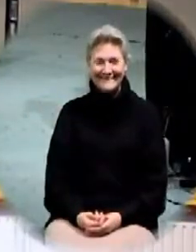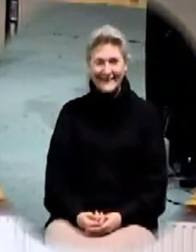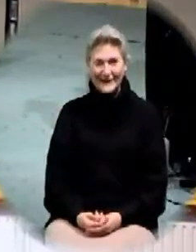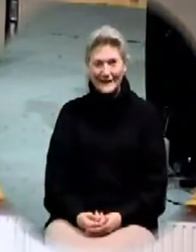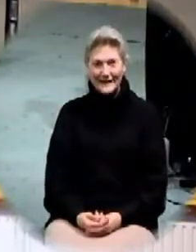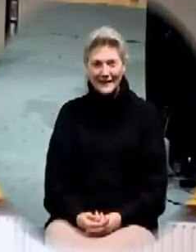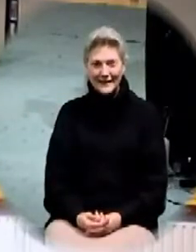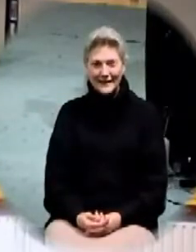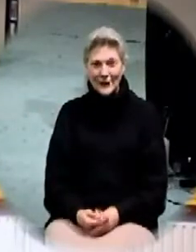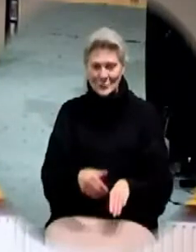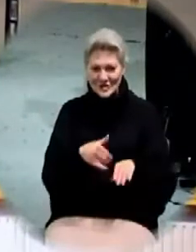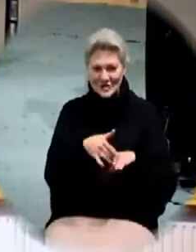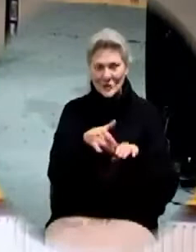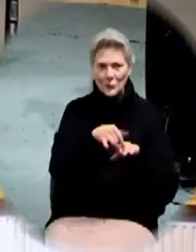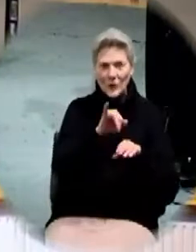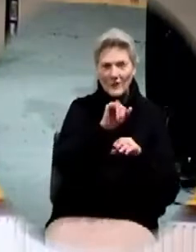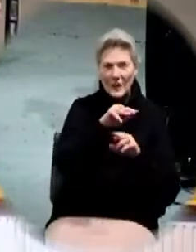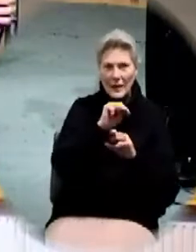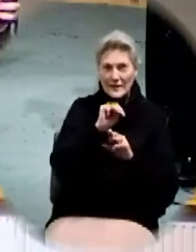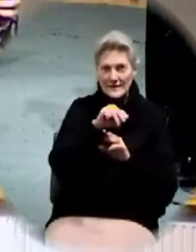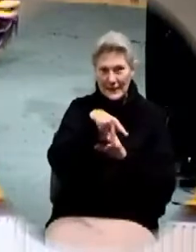he'll just send one of his imps